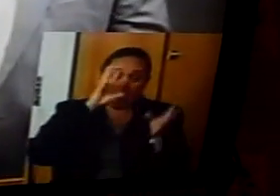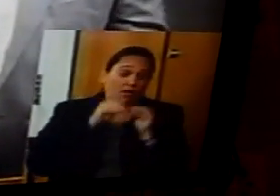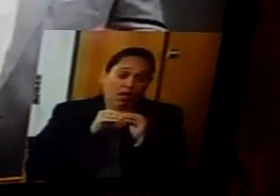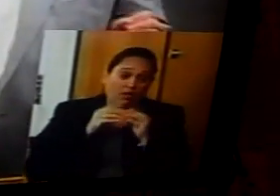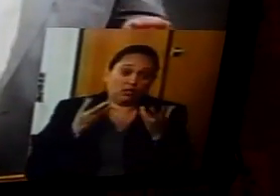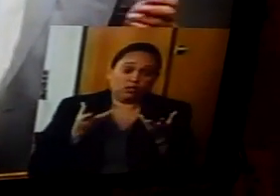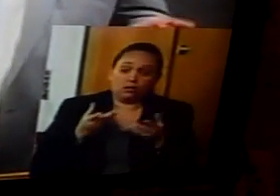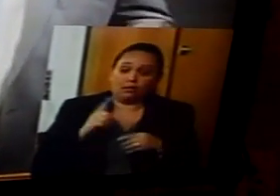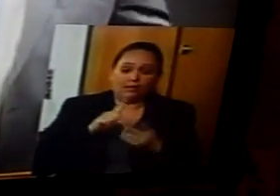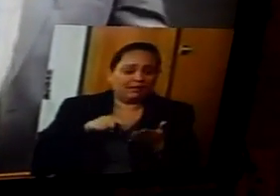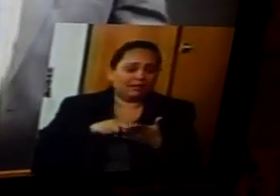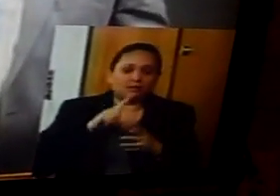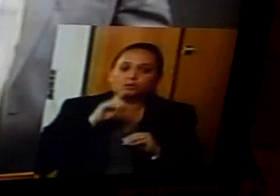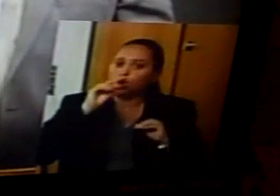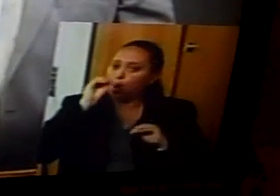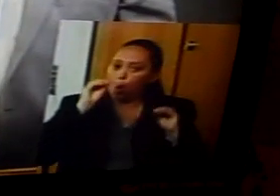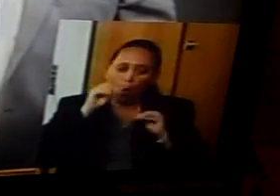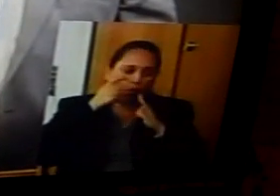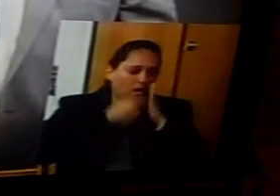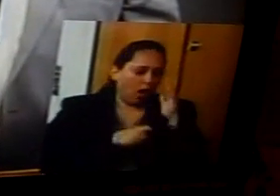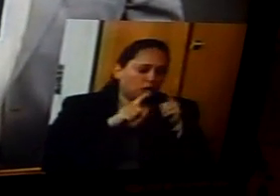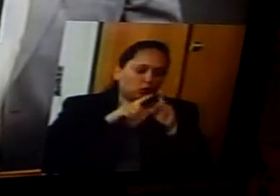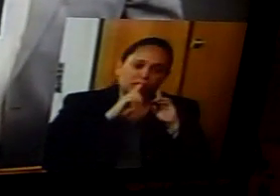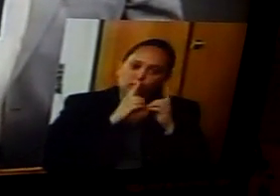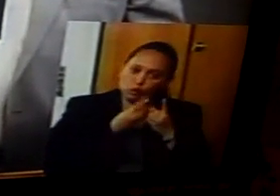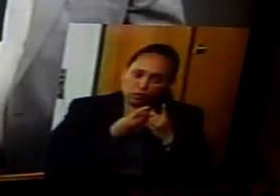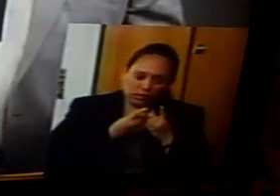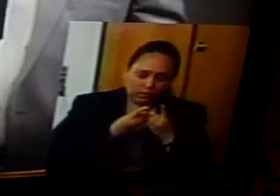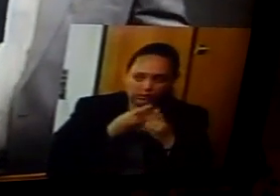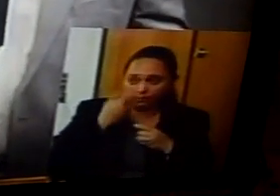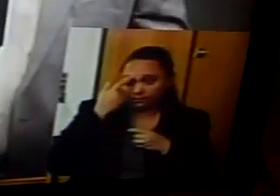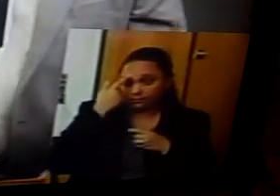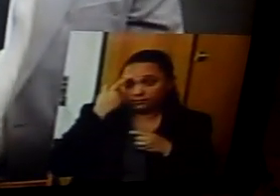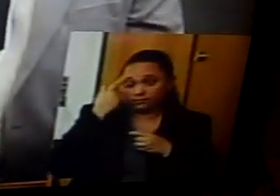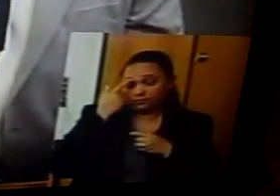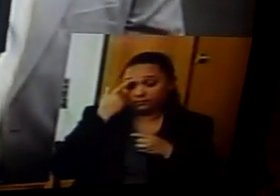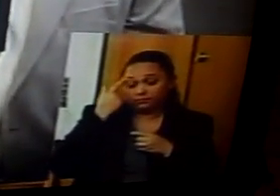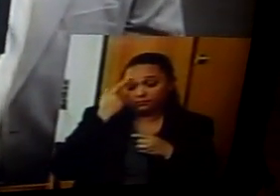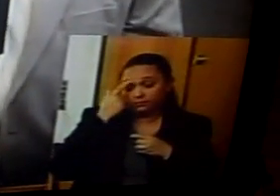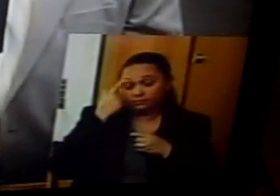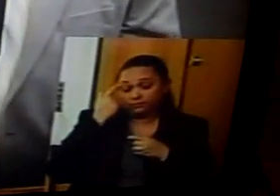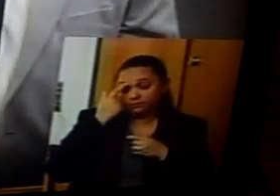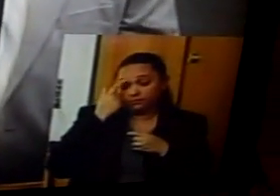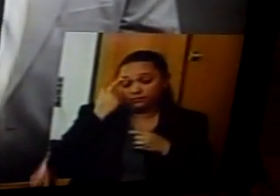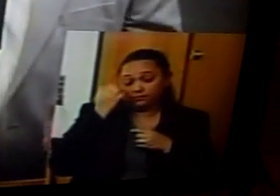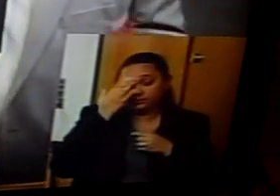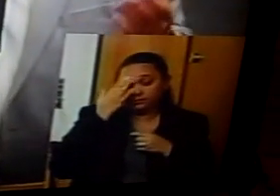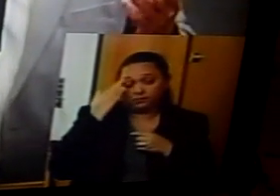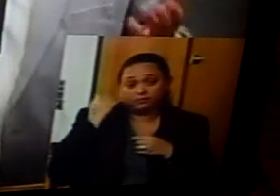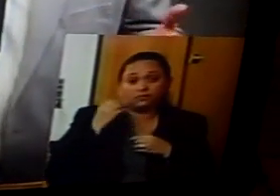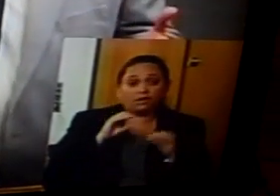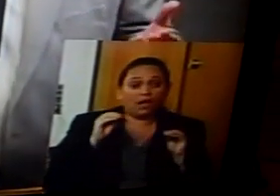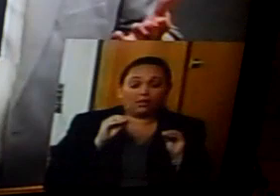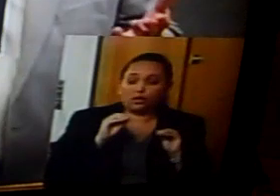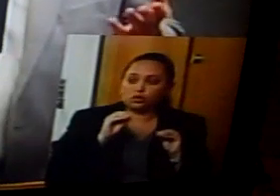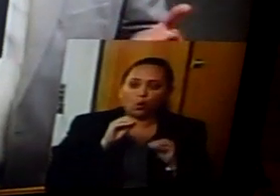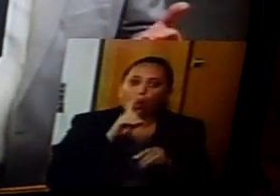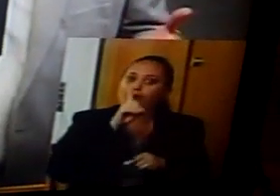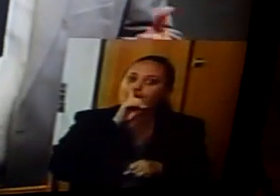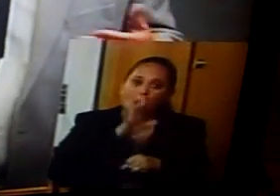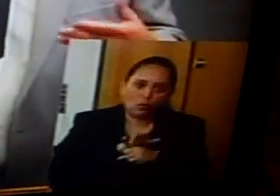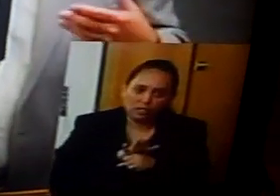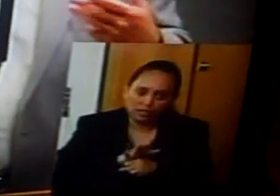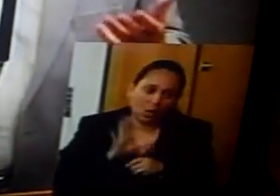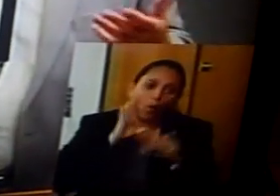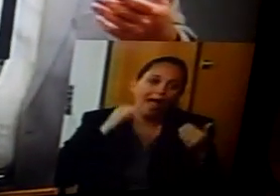this is a no cost to the district initially, and there is no guarantee that there are